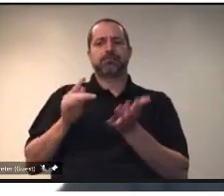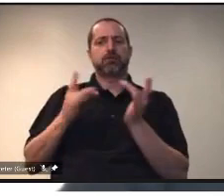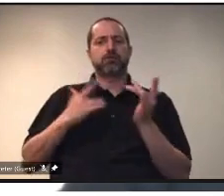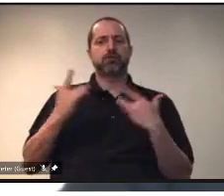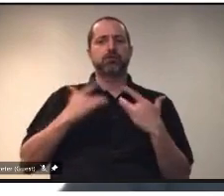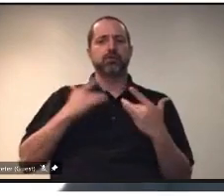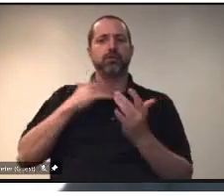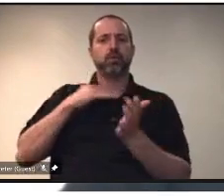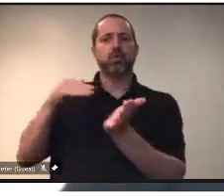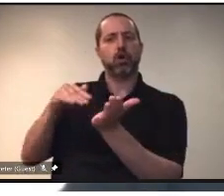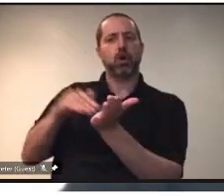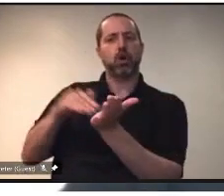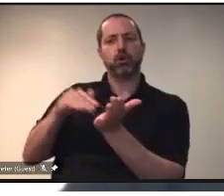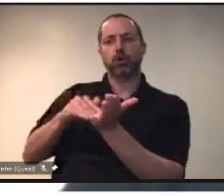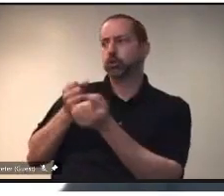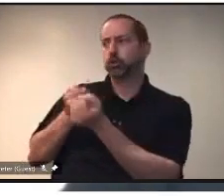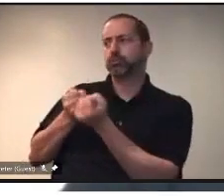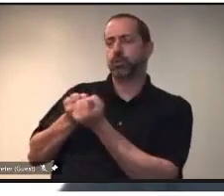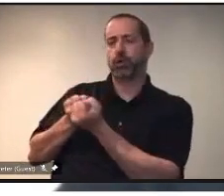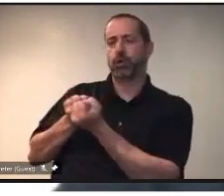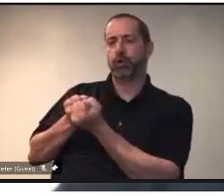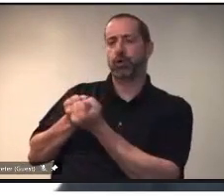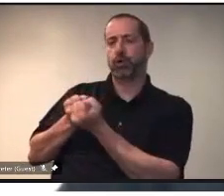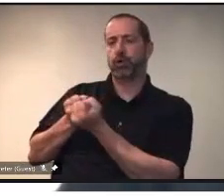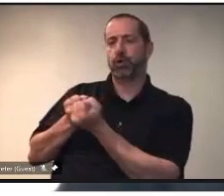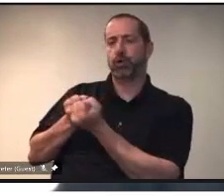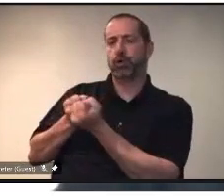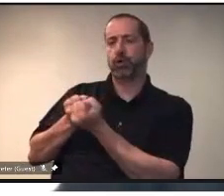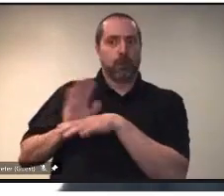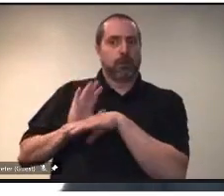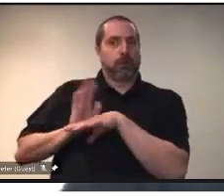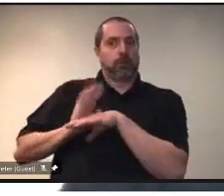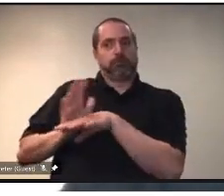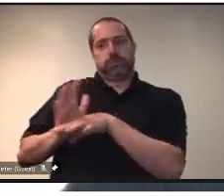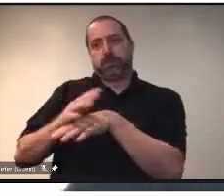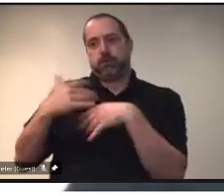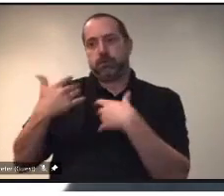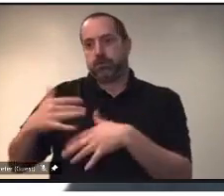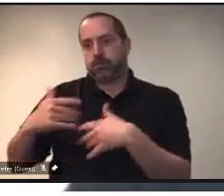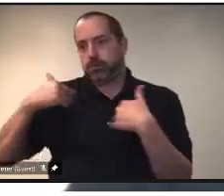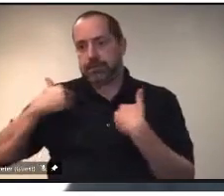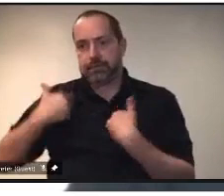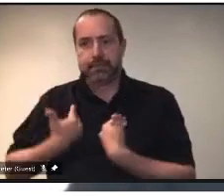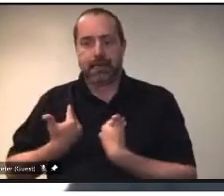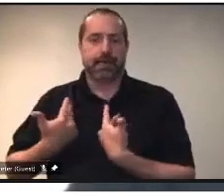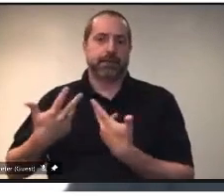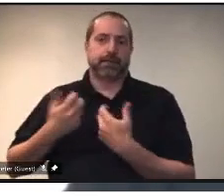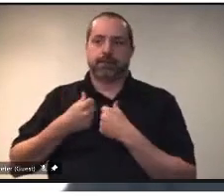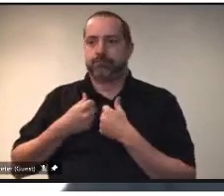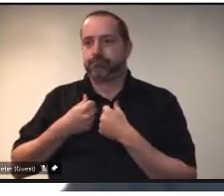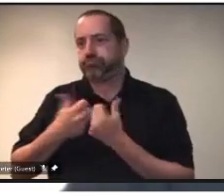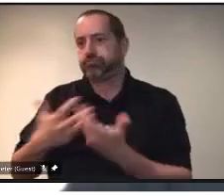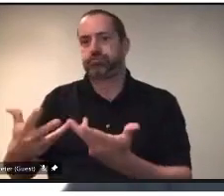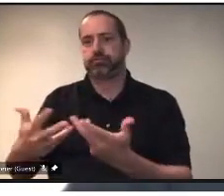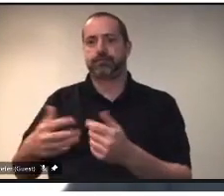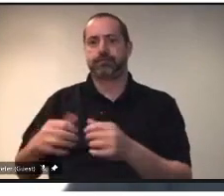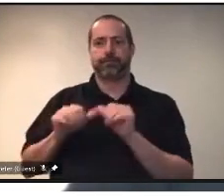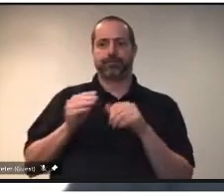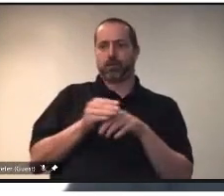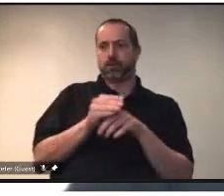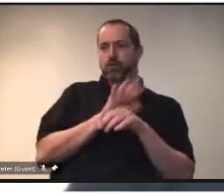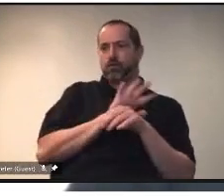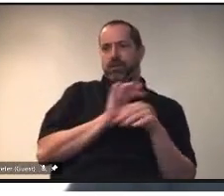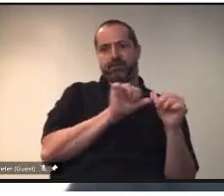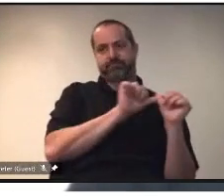psychological help. Given the duration of how long this pandemic has been in the circumstances around it,